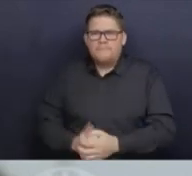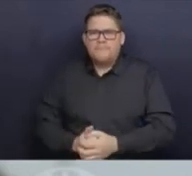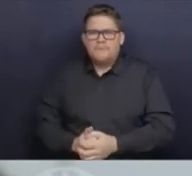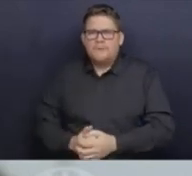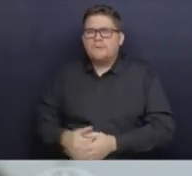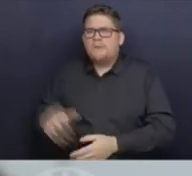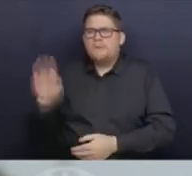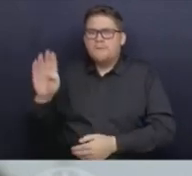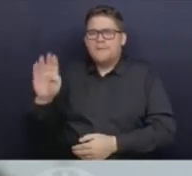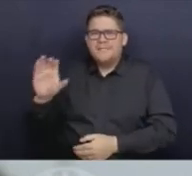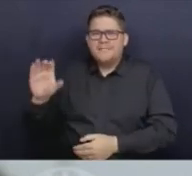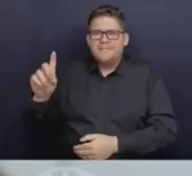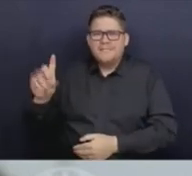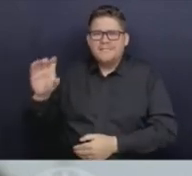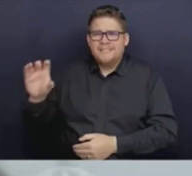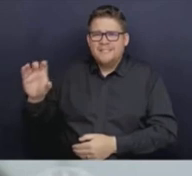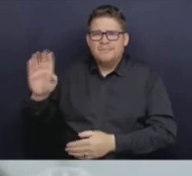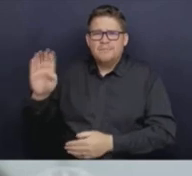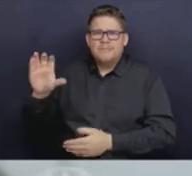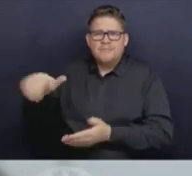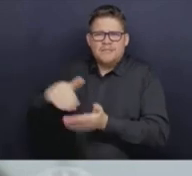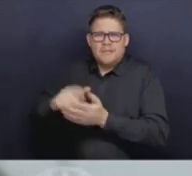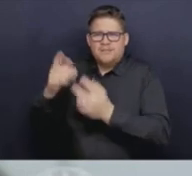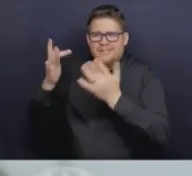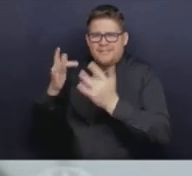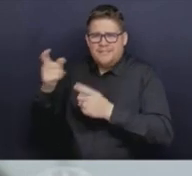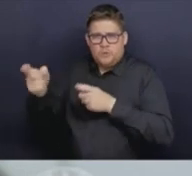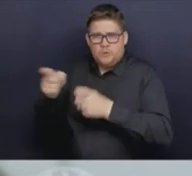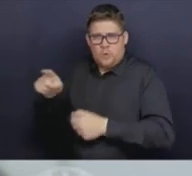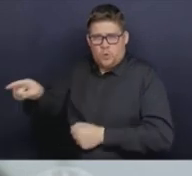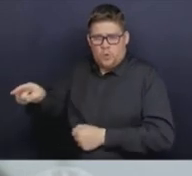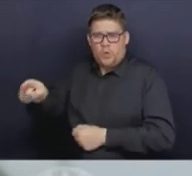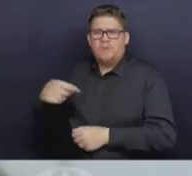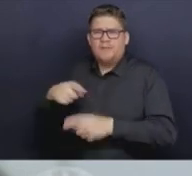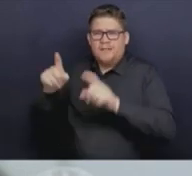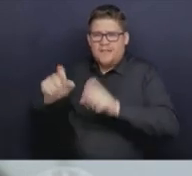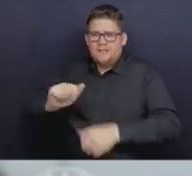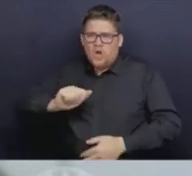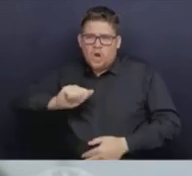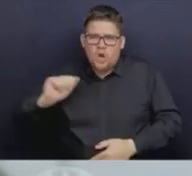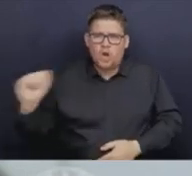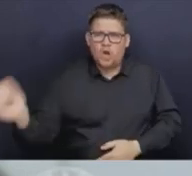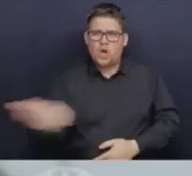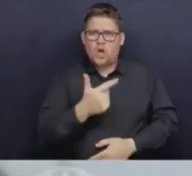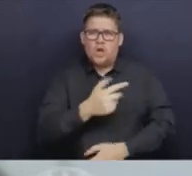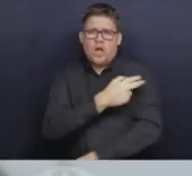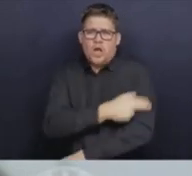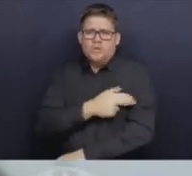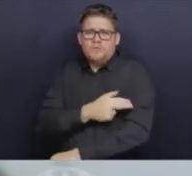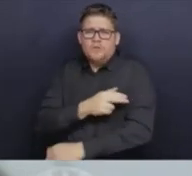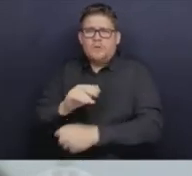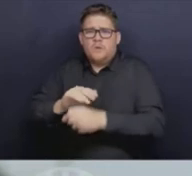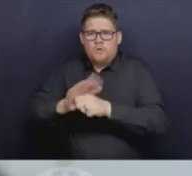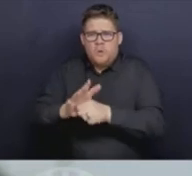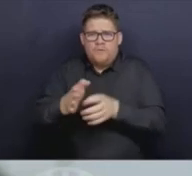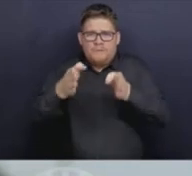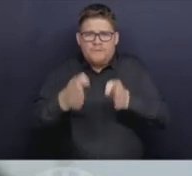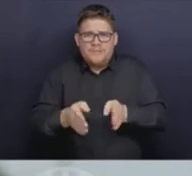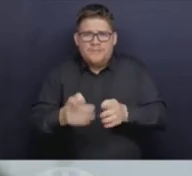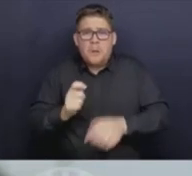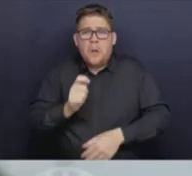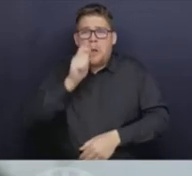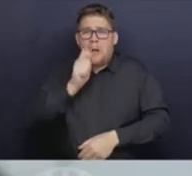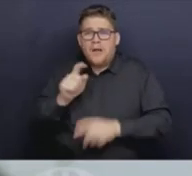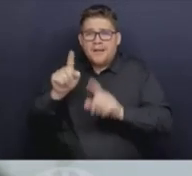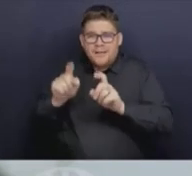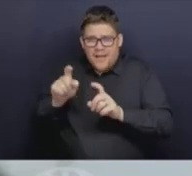that we get for people in hospital with COVID. We're doing whole genome sequencing on samples of people